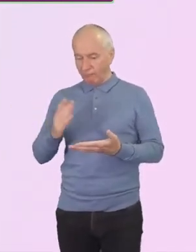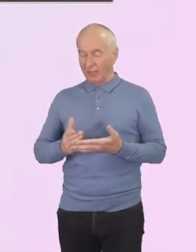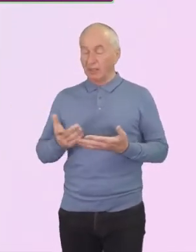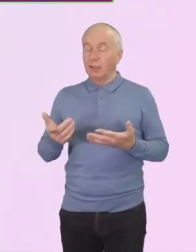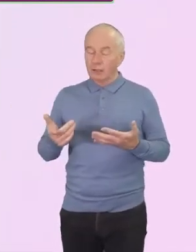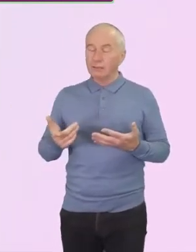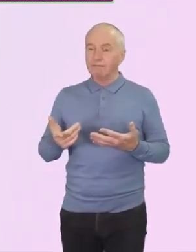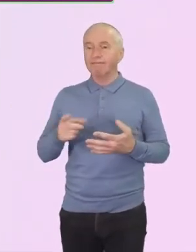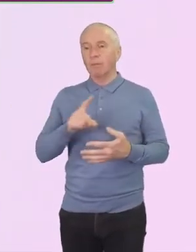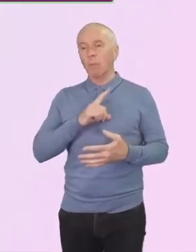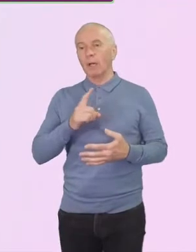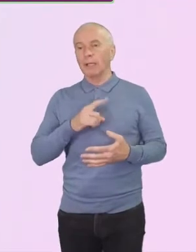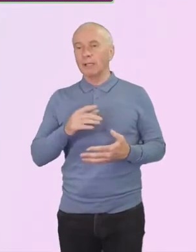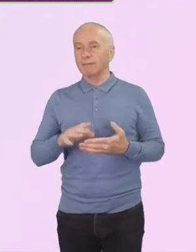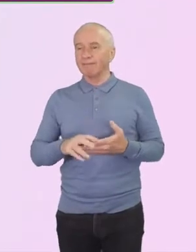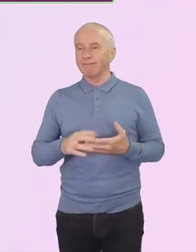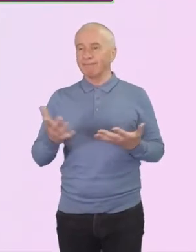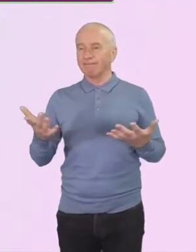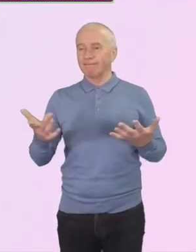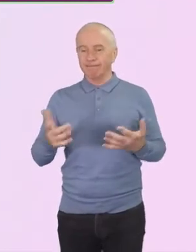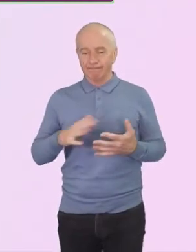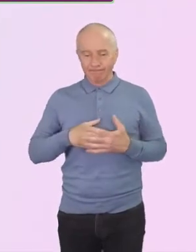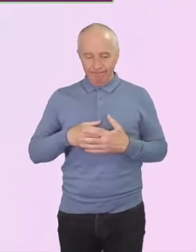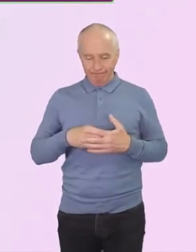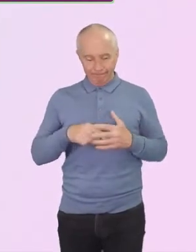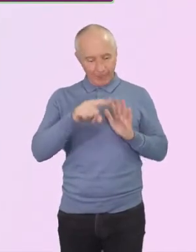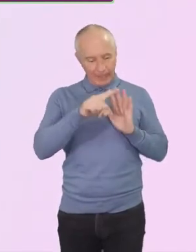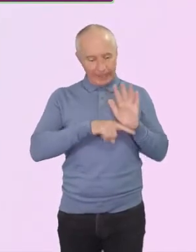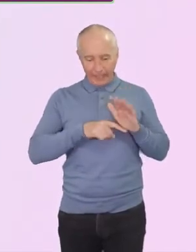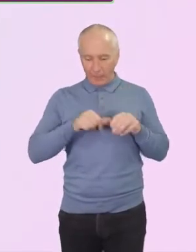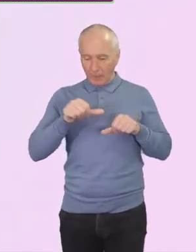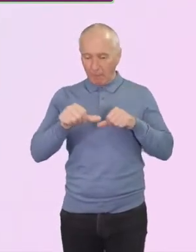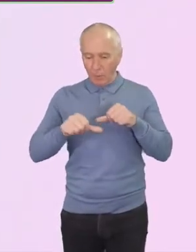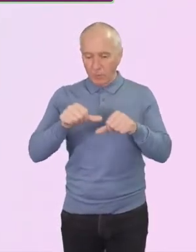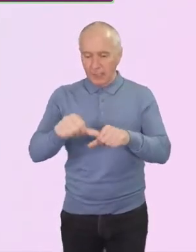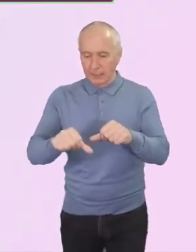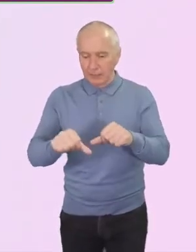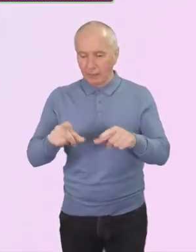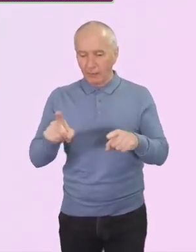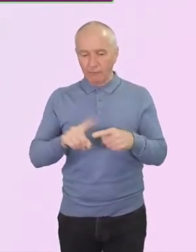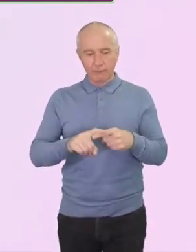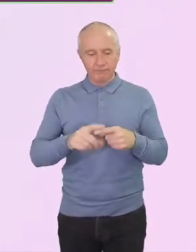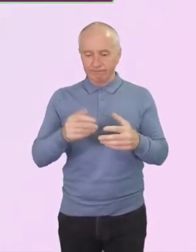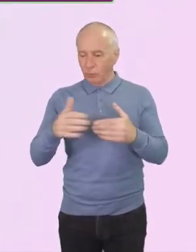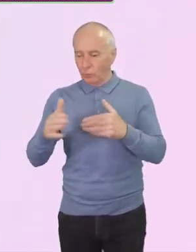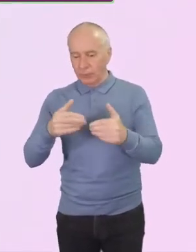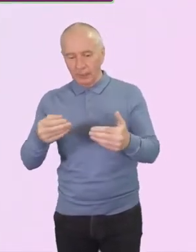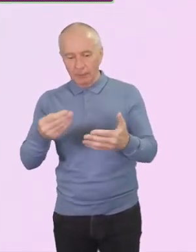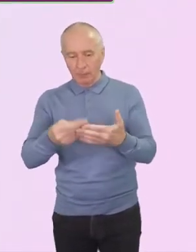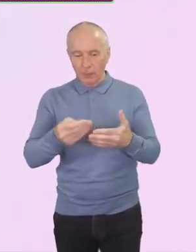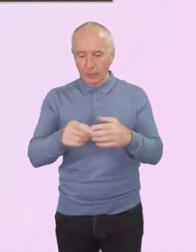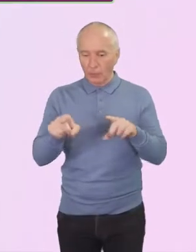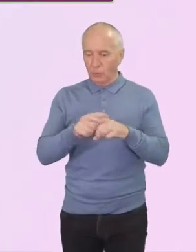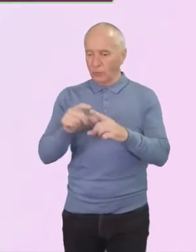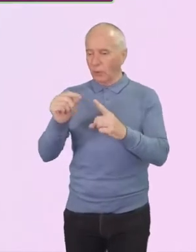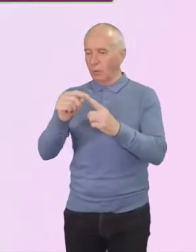reflects both the slowness in the legal process of selling properties and delays in getting probate.